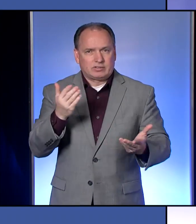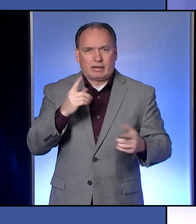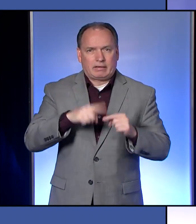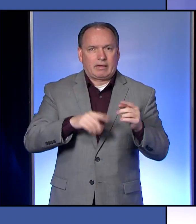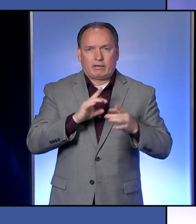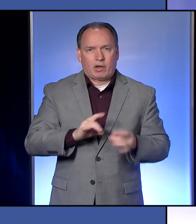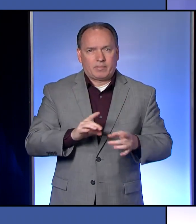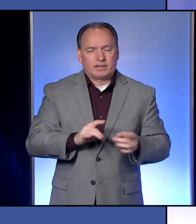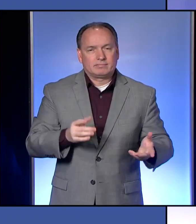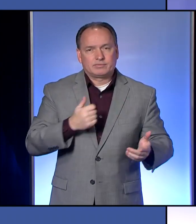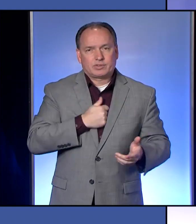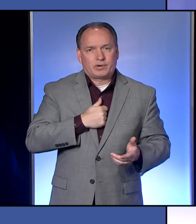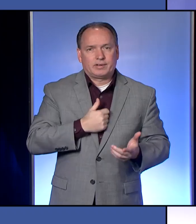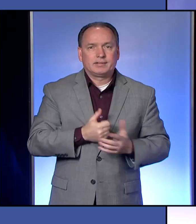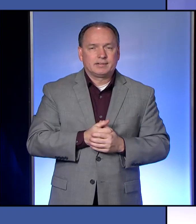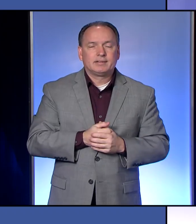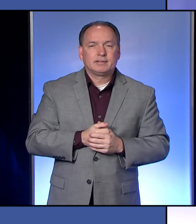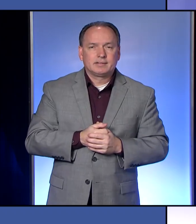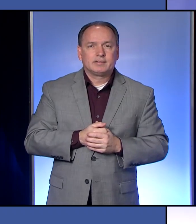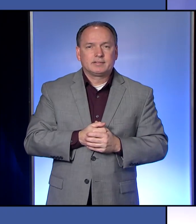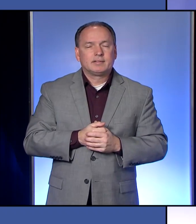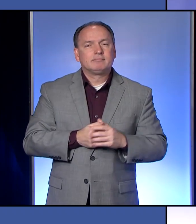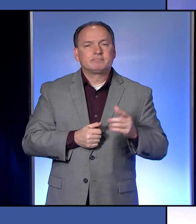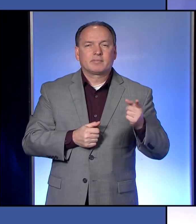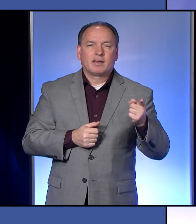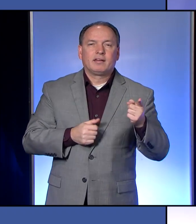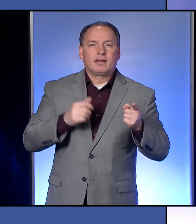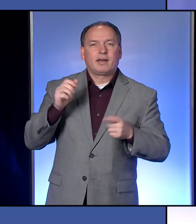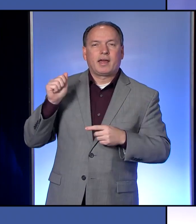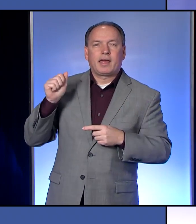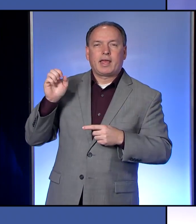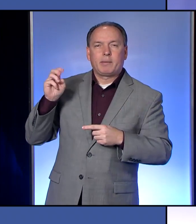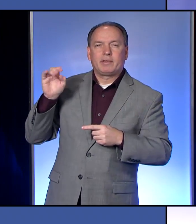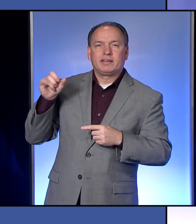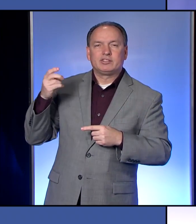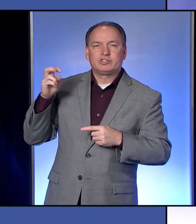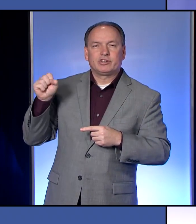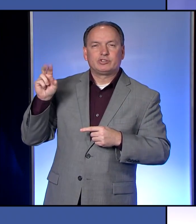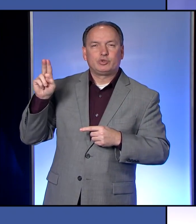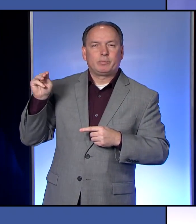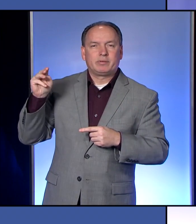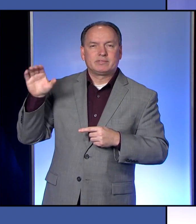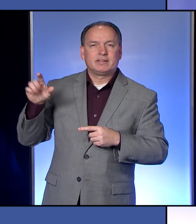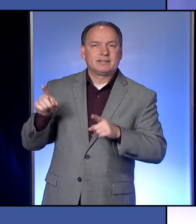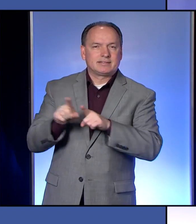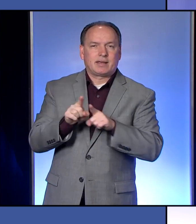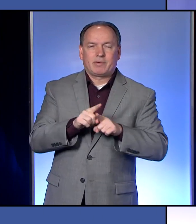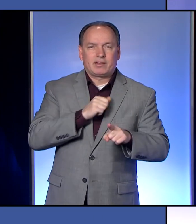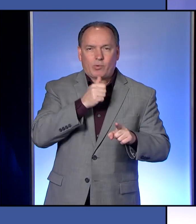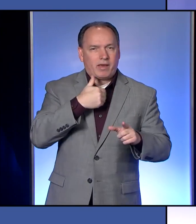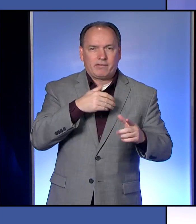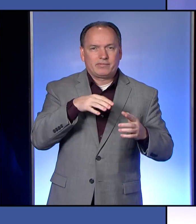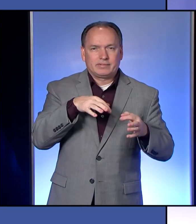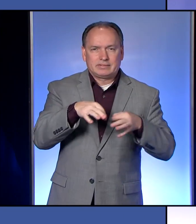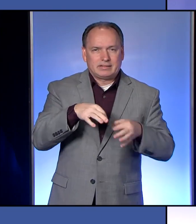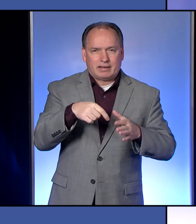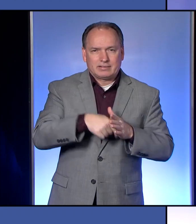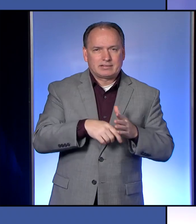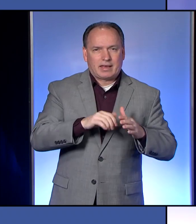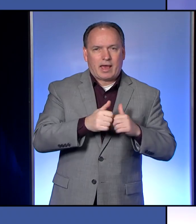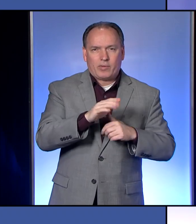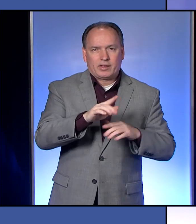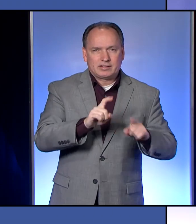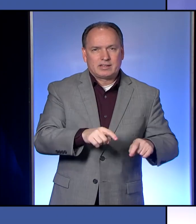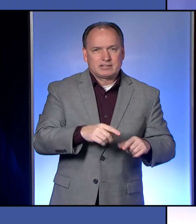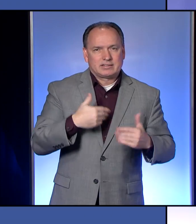Would anyone else like to comment on that? Yeah, I was just going to comment the same. I don't have any details on how that test has